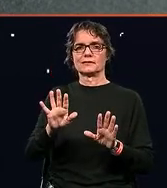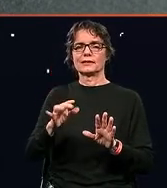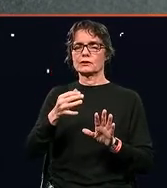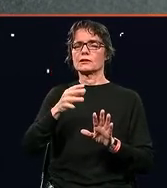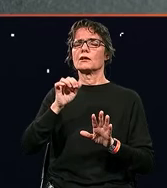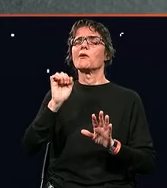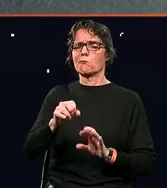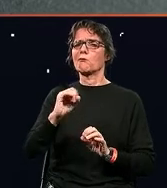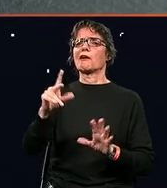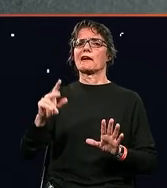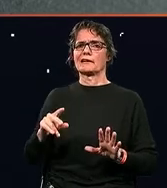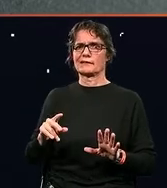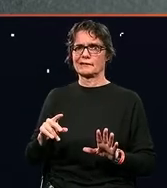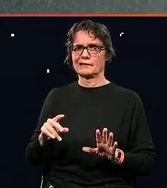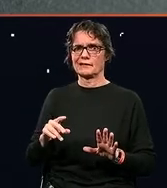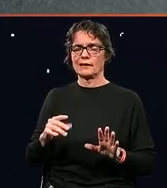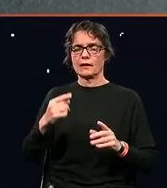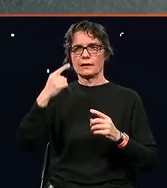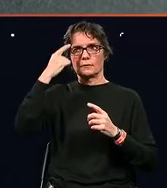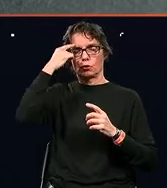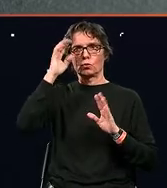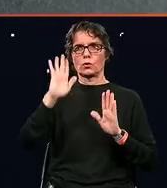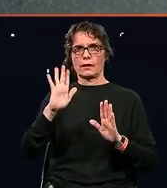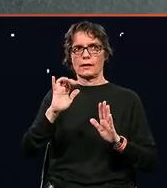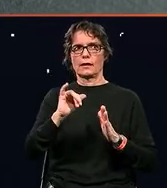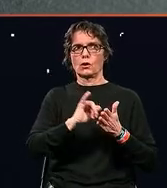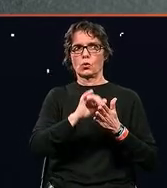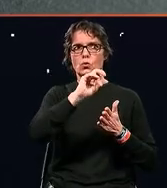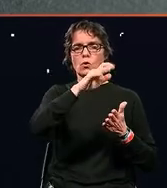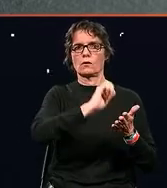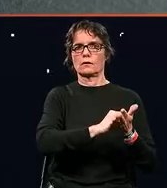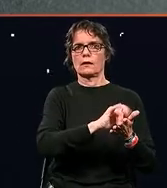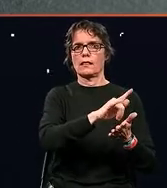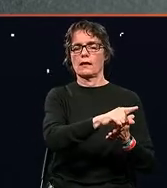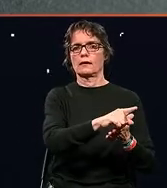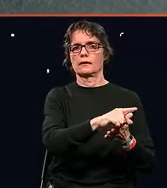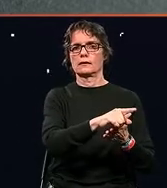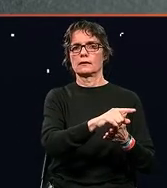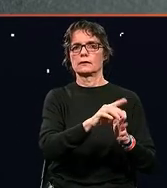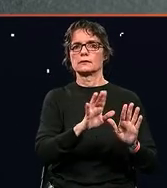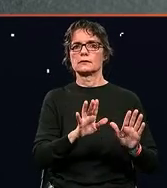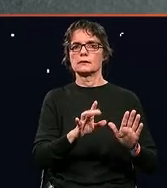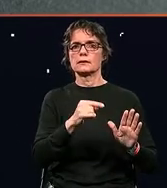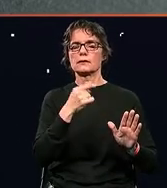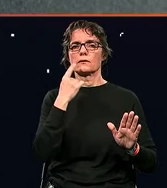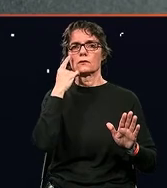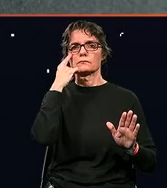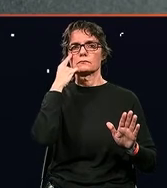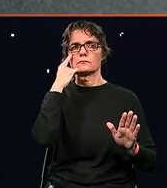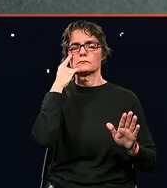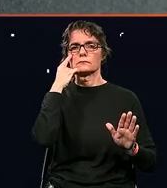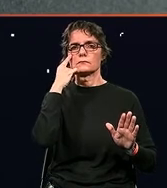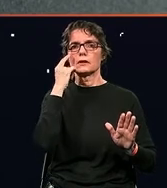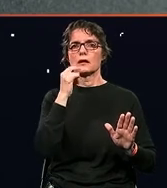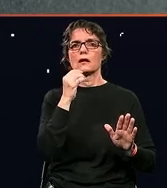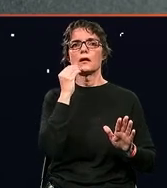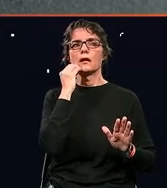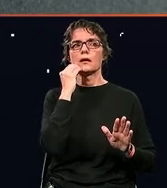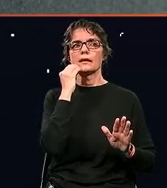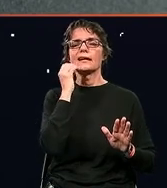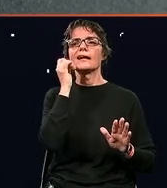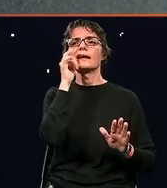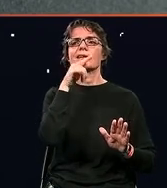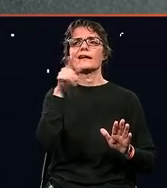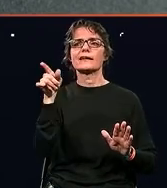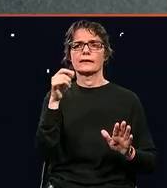you know, how is this going to happen? And, you know, we did a survey and we said, who is ready